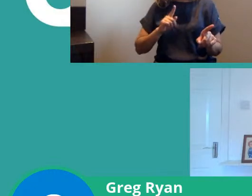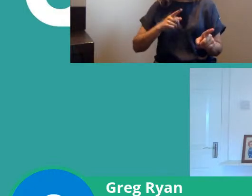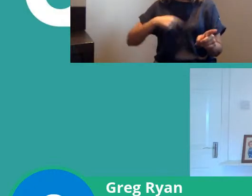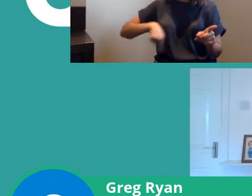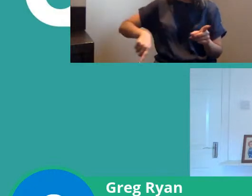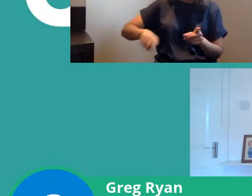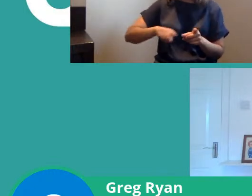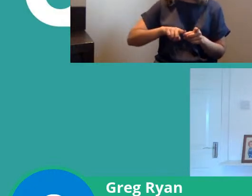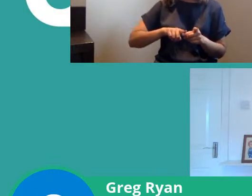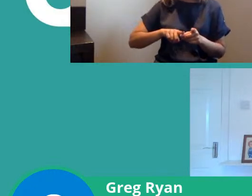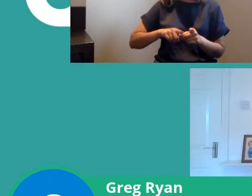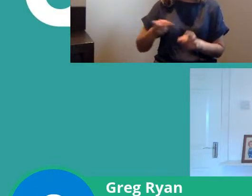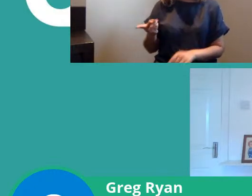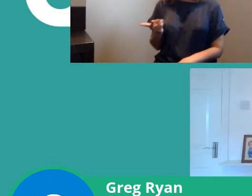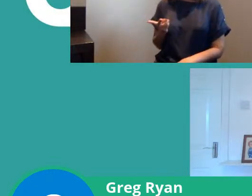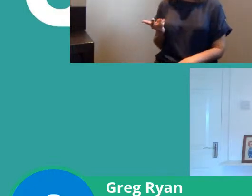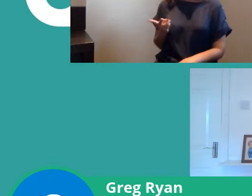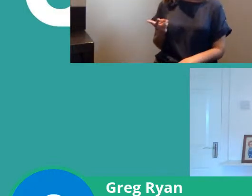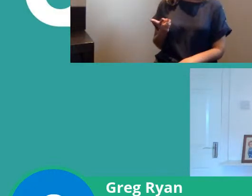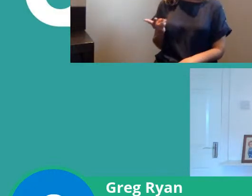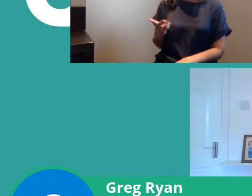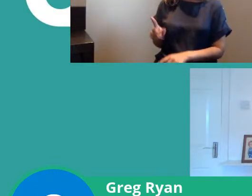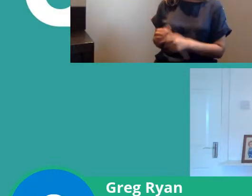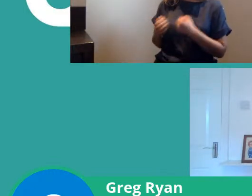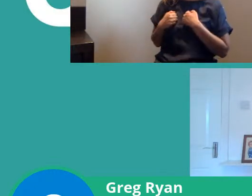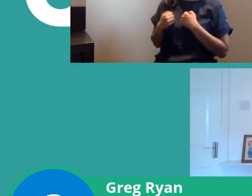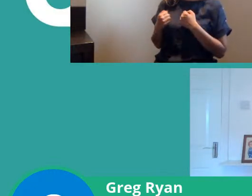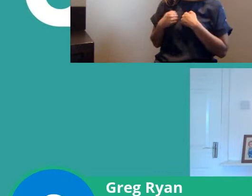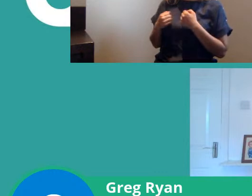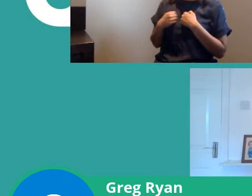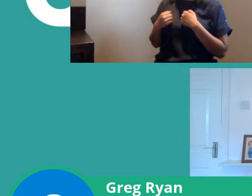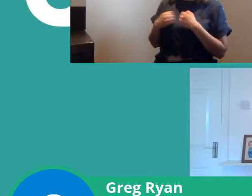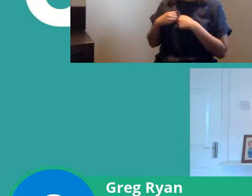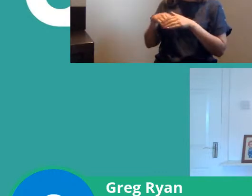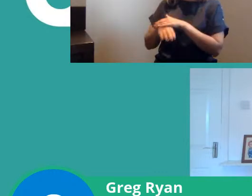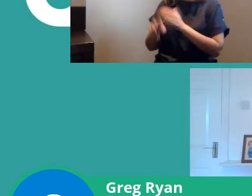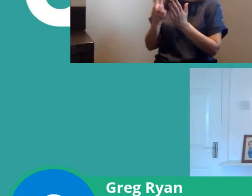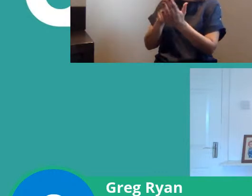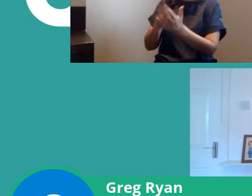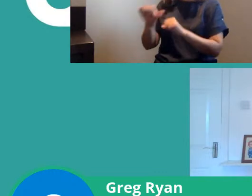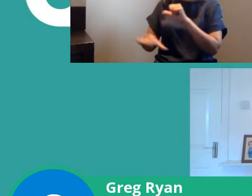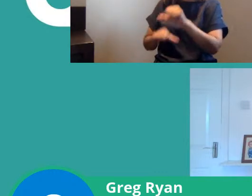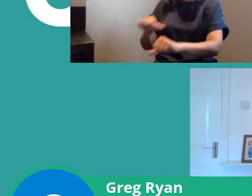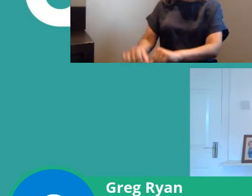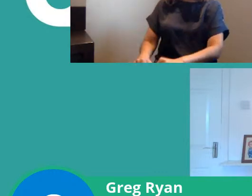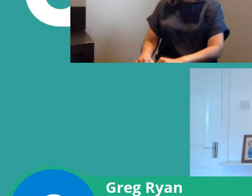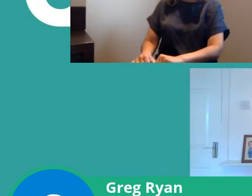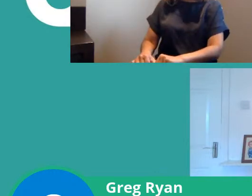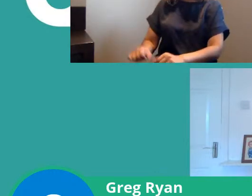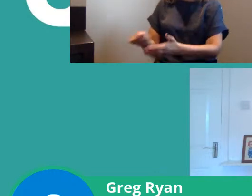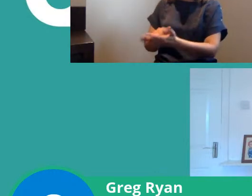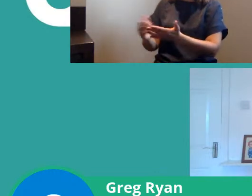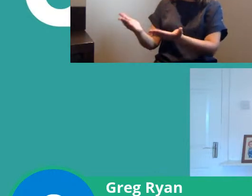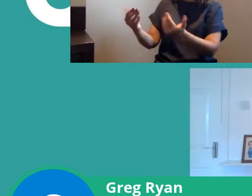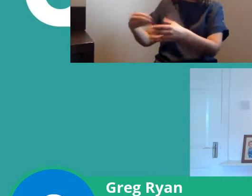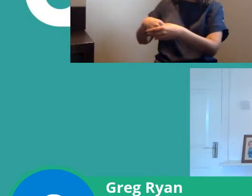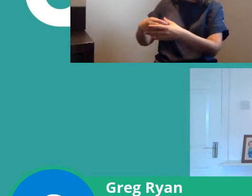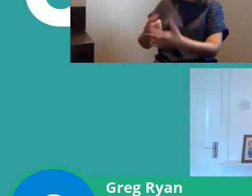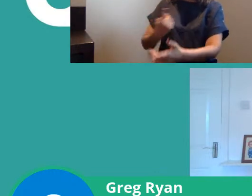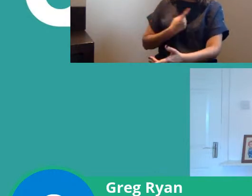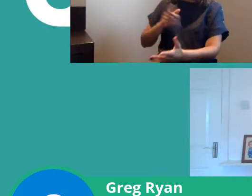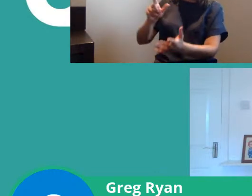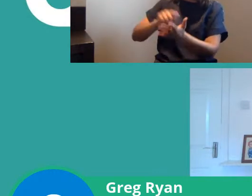both unions we've got our own different internal registration process where we're signing up members ourselves